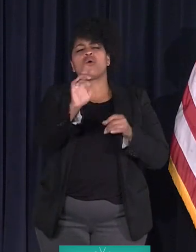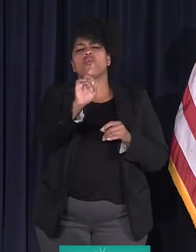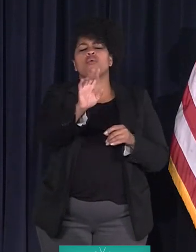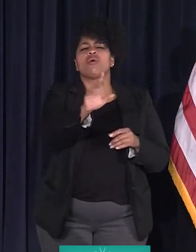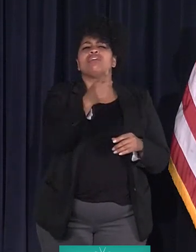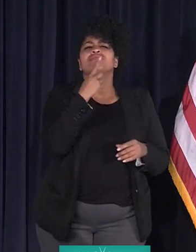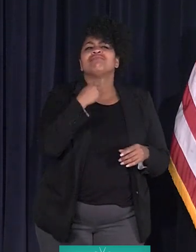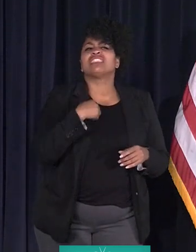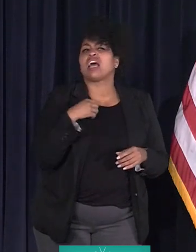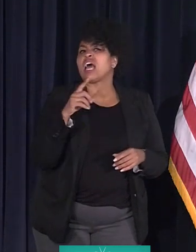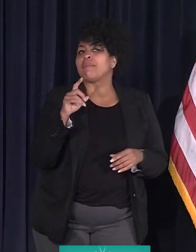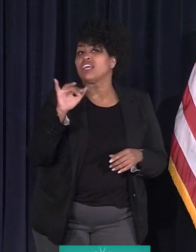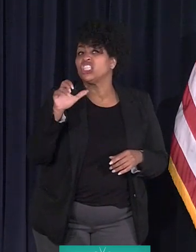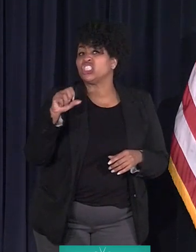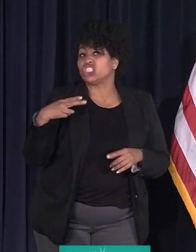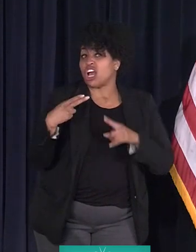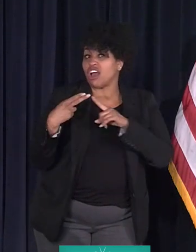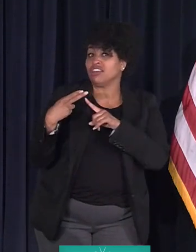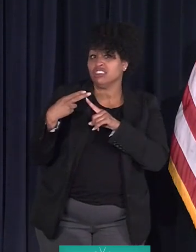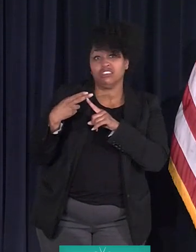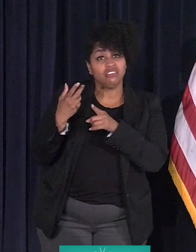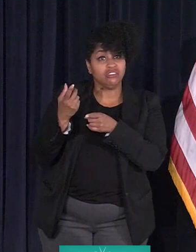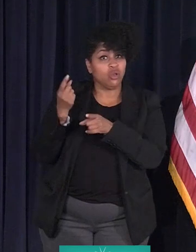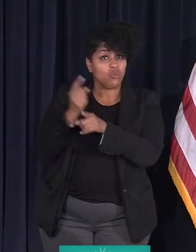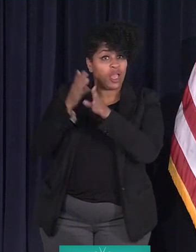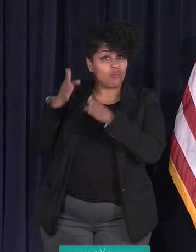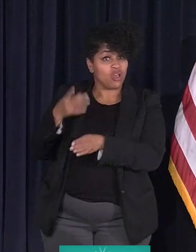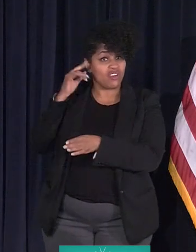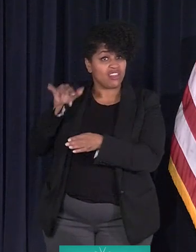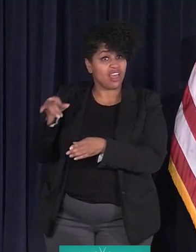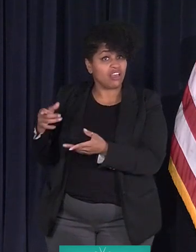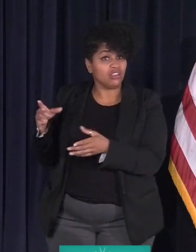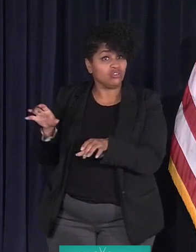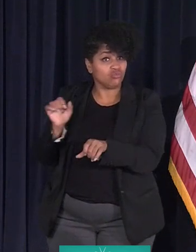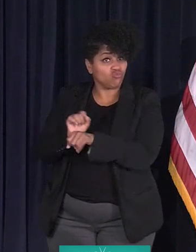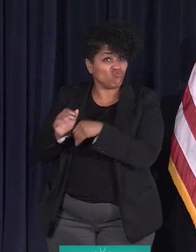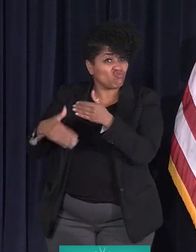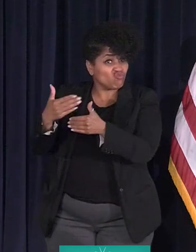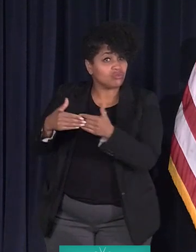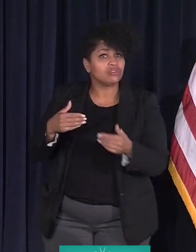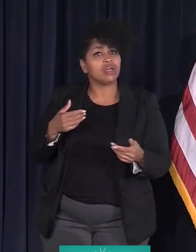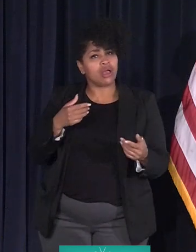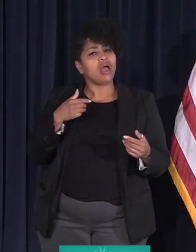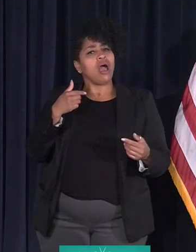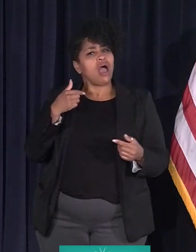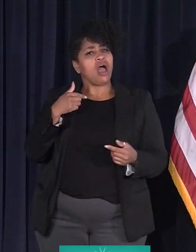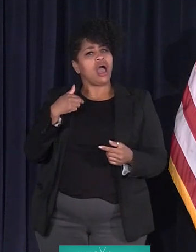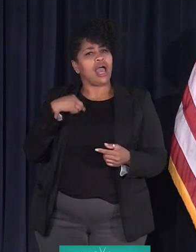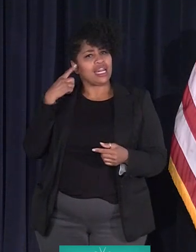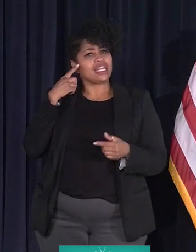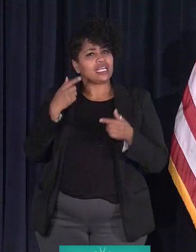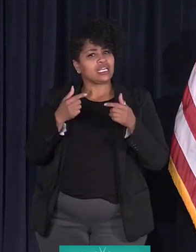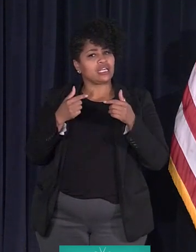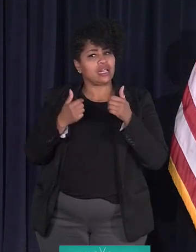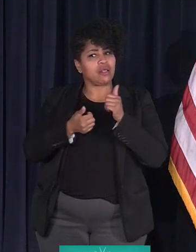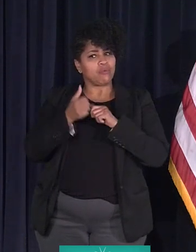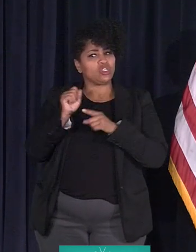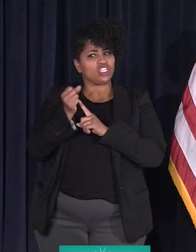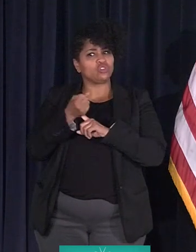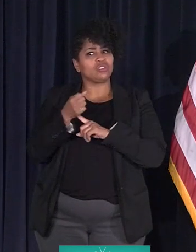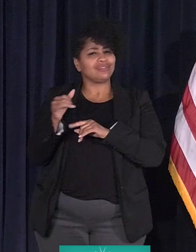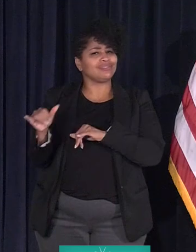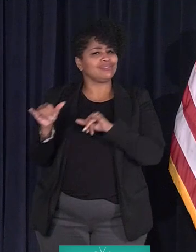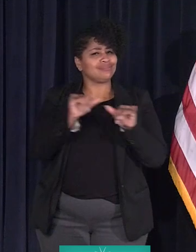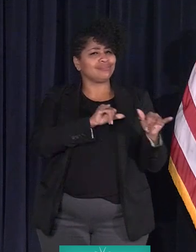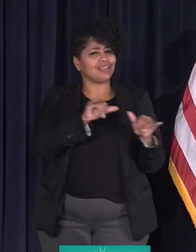tell me, though. Is Josh a step in the right direction? Well, our thinking in most cases are in the same light